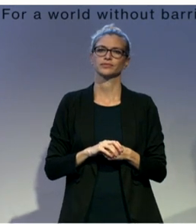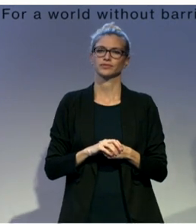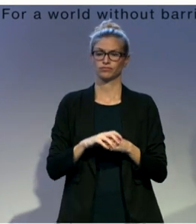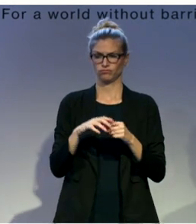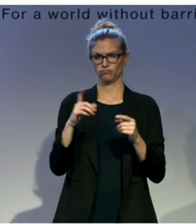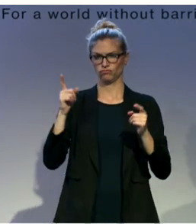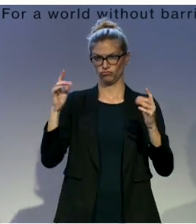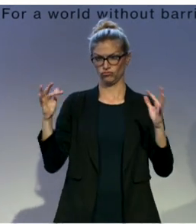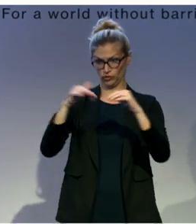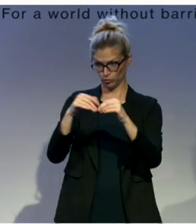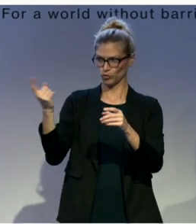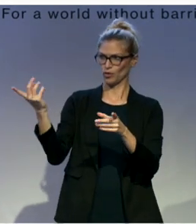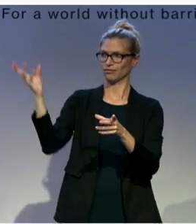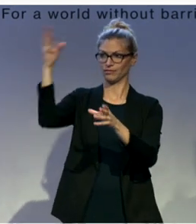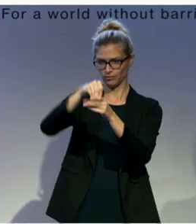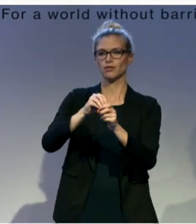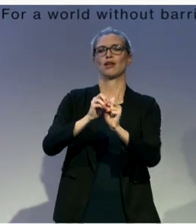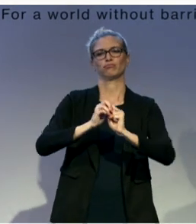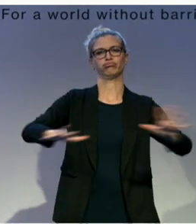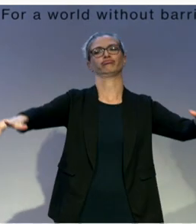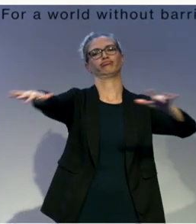Thank you so much. Thank you very much.